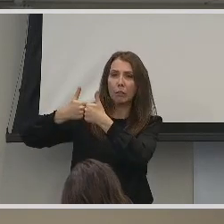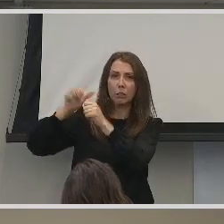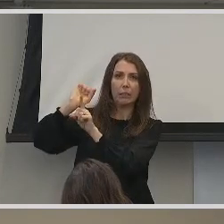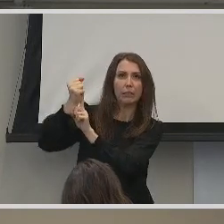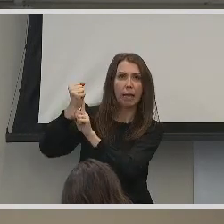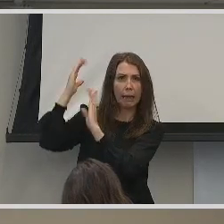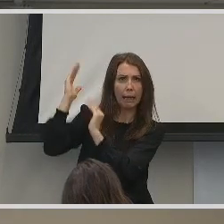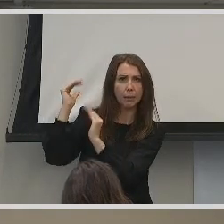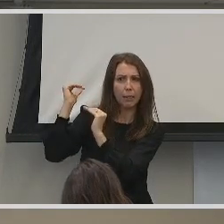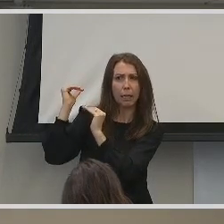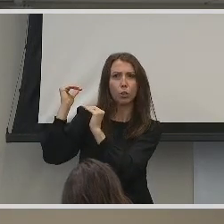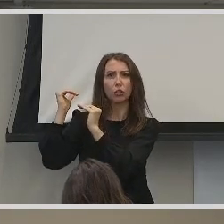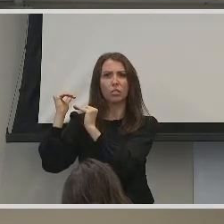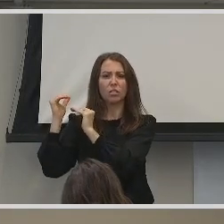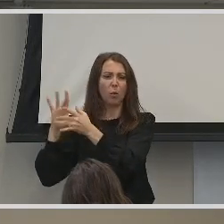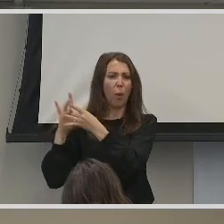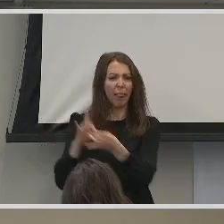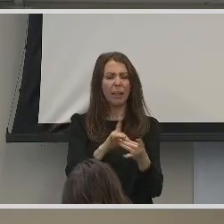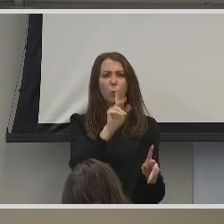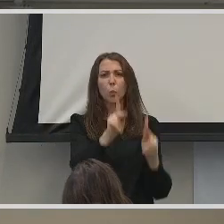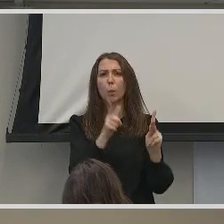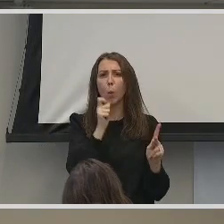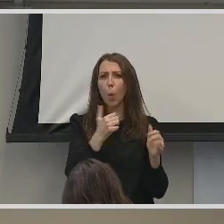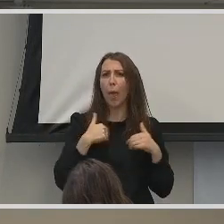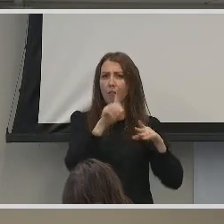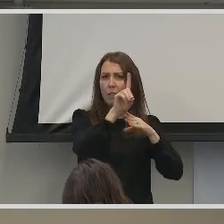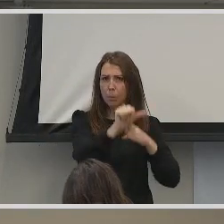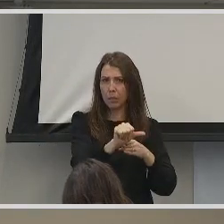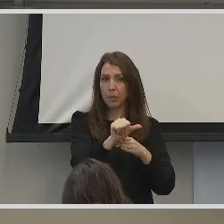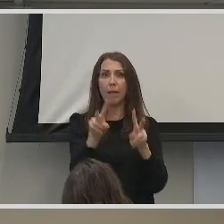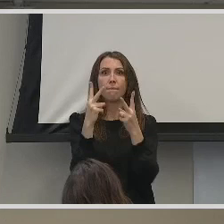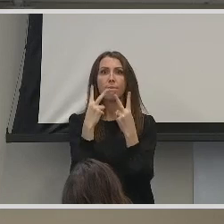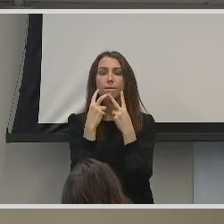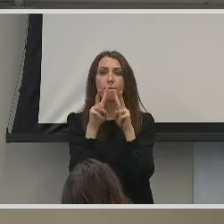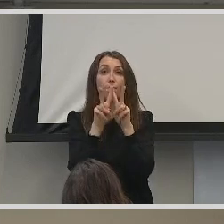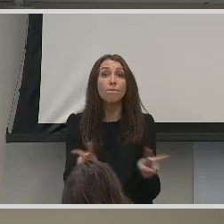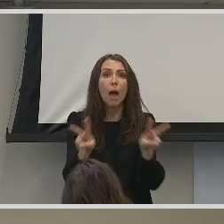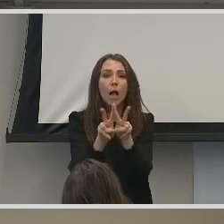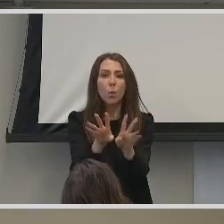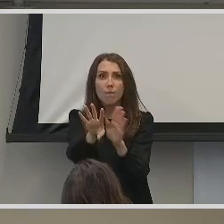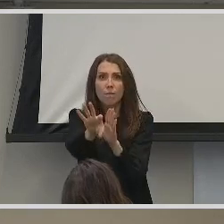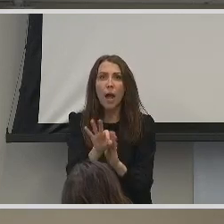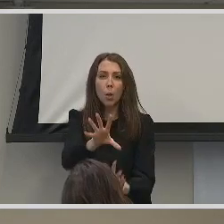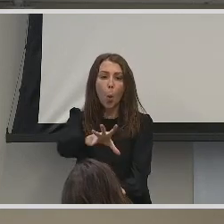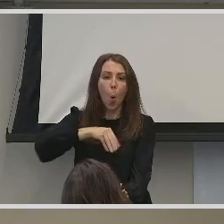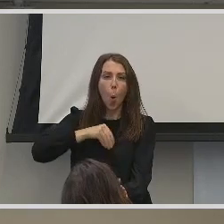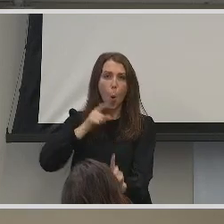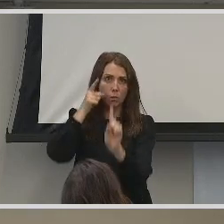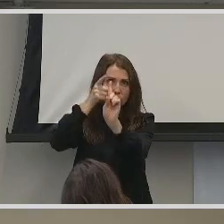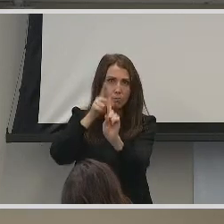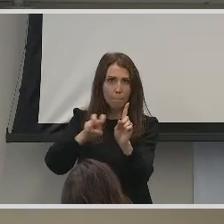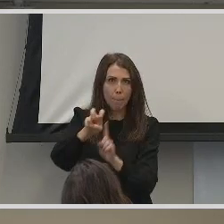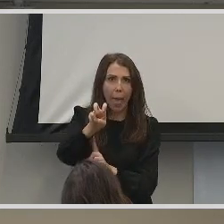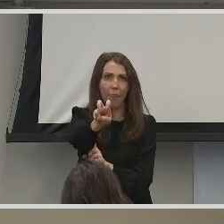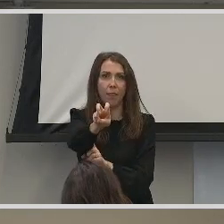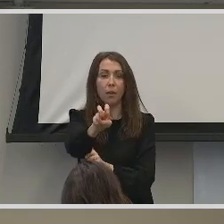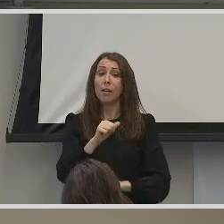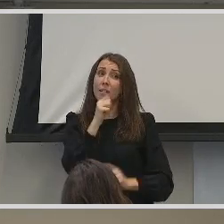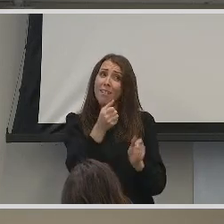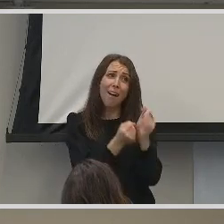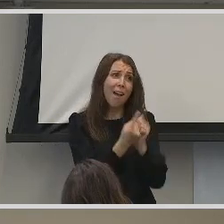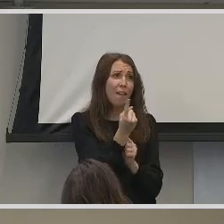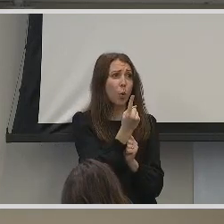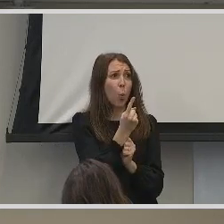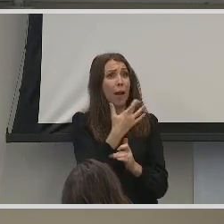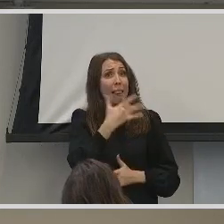expectations regarding individuals with disabilities and the value of finding one's own path. Not many people with disabilities are as fortunate